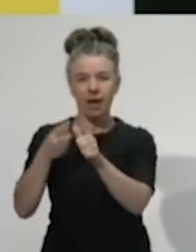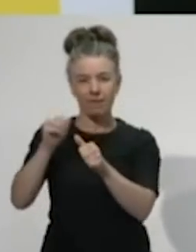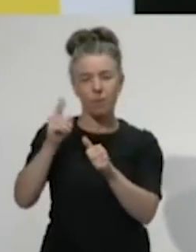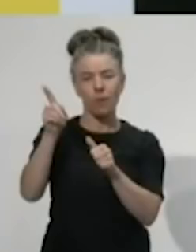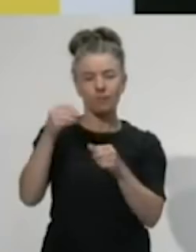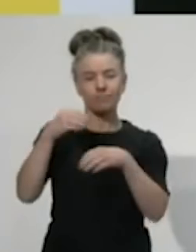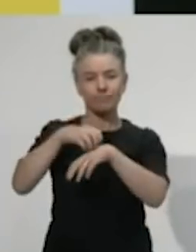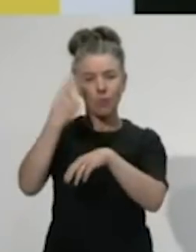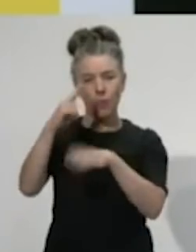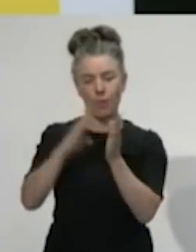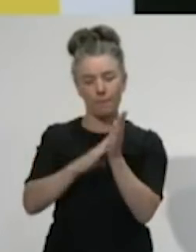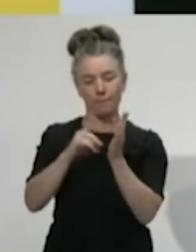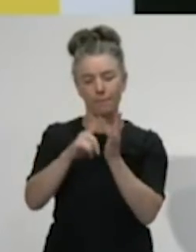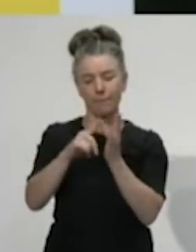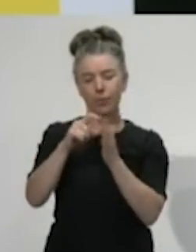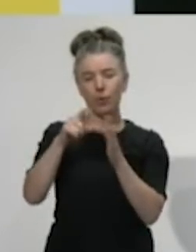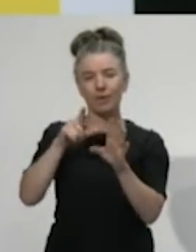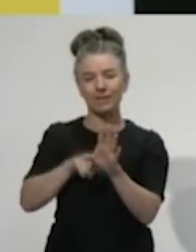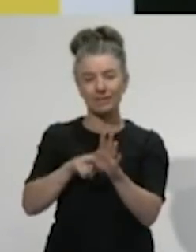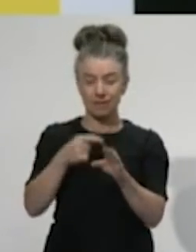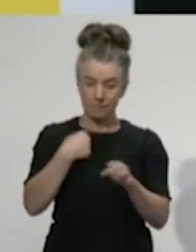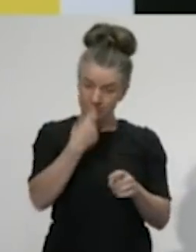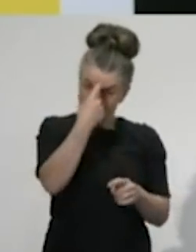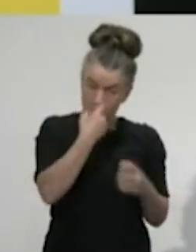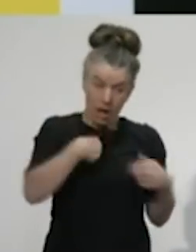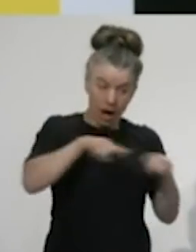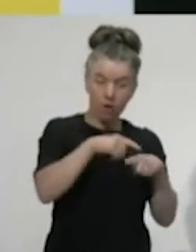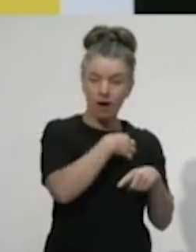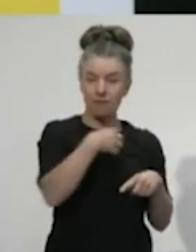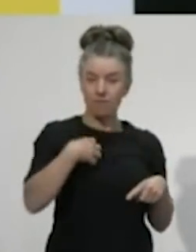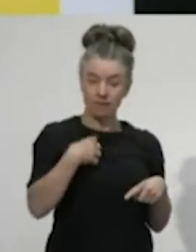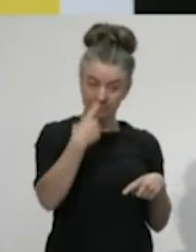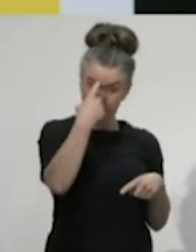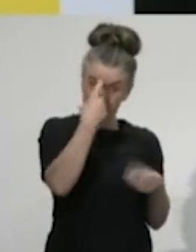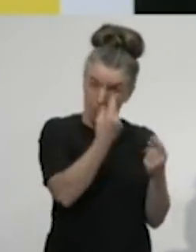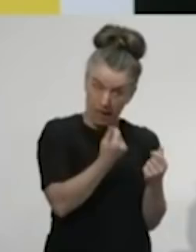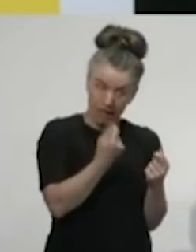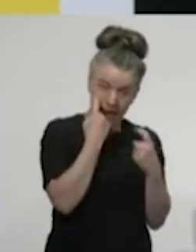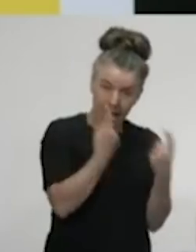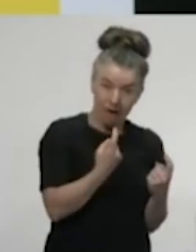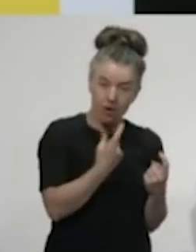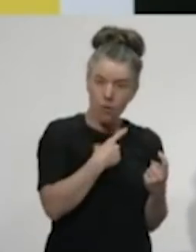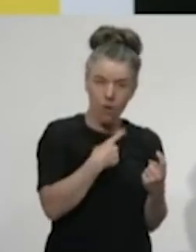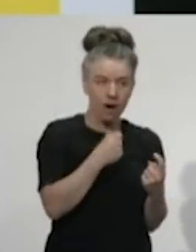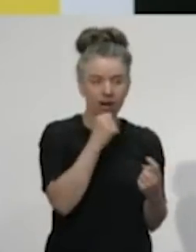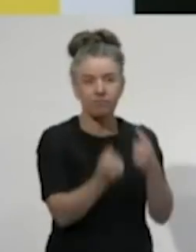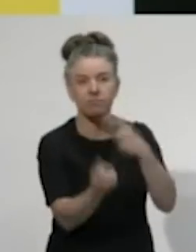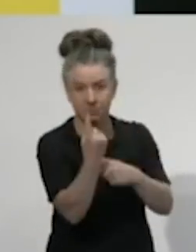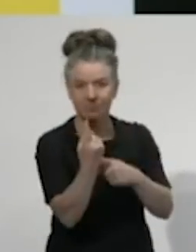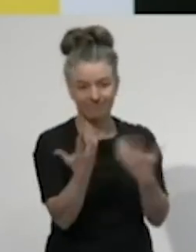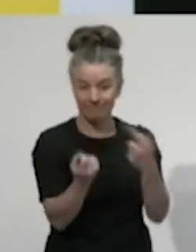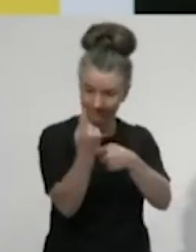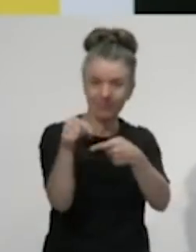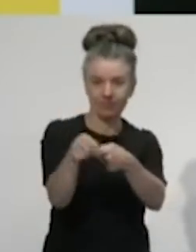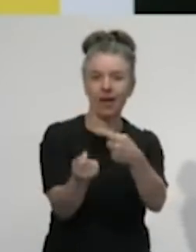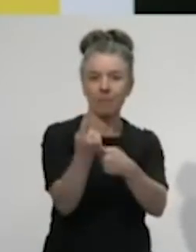the basis that we needed to prepare financially for a rainy day. Well, that day has well and truly arrived. The government's ability